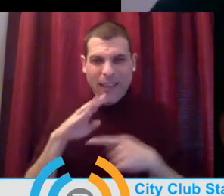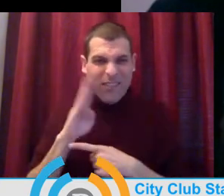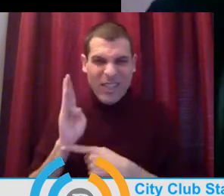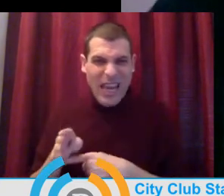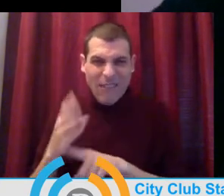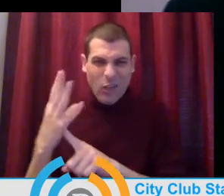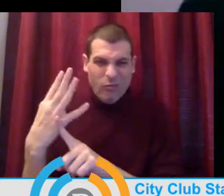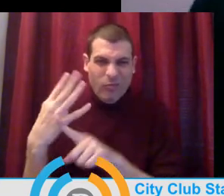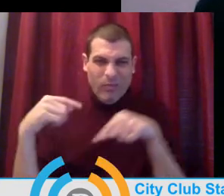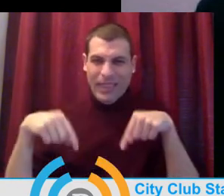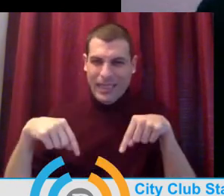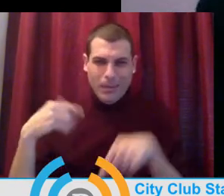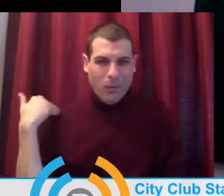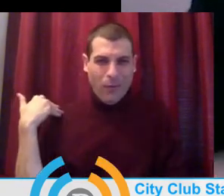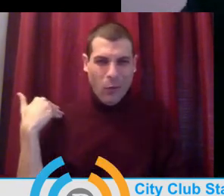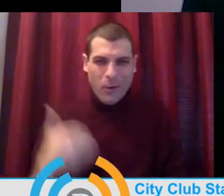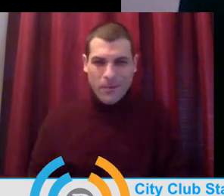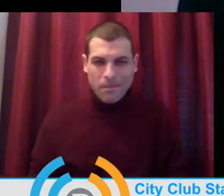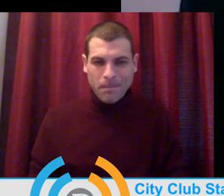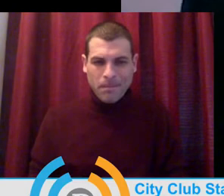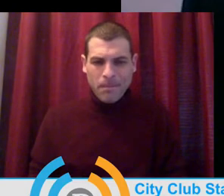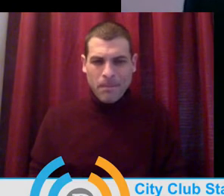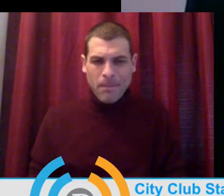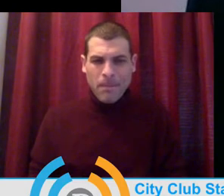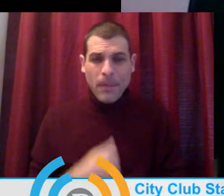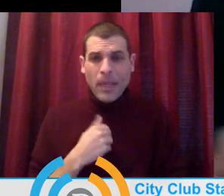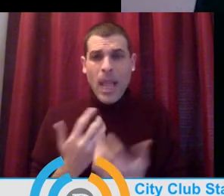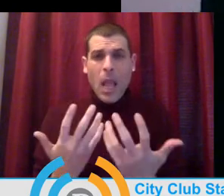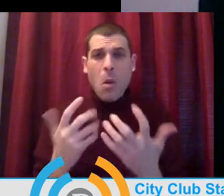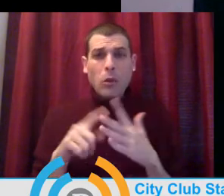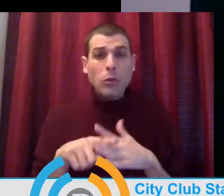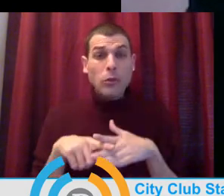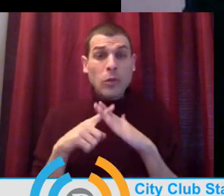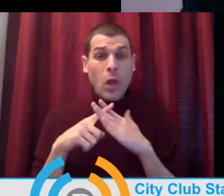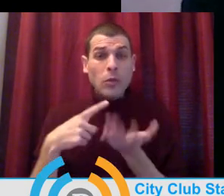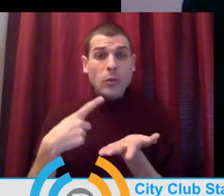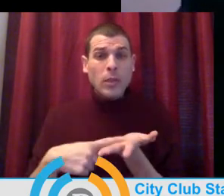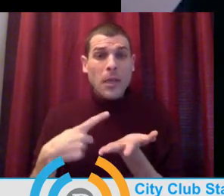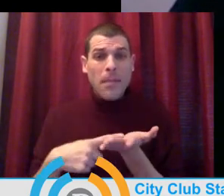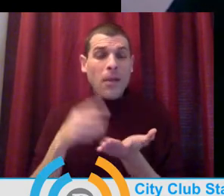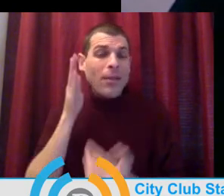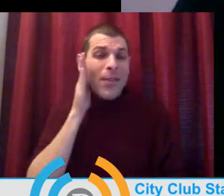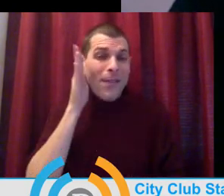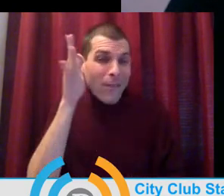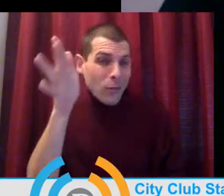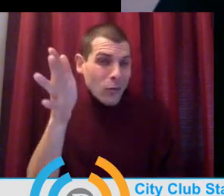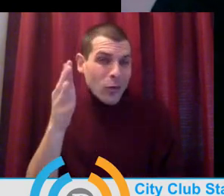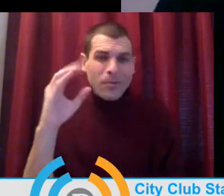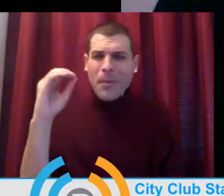before. I want to start off talking about the future education in Oregon.